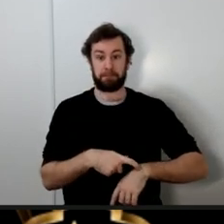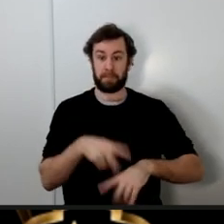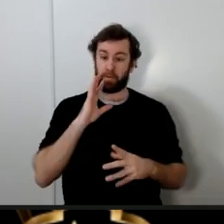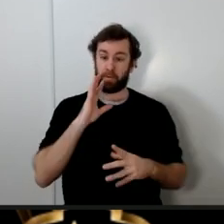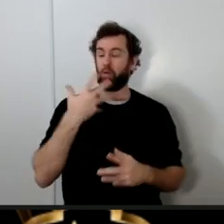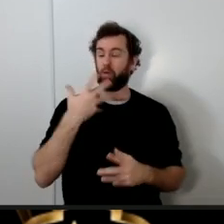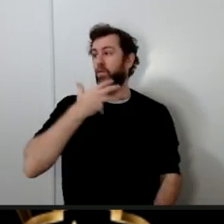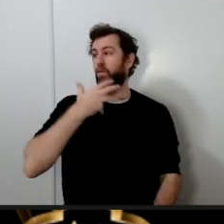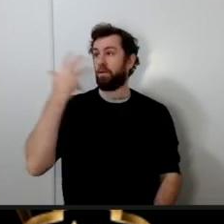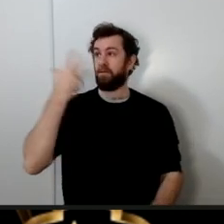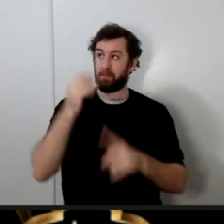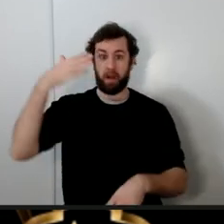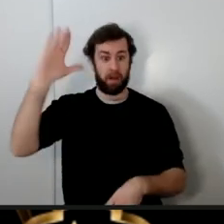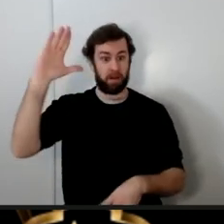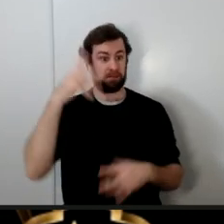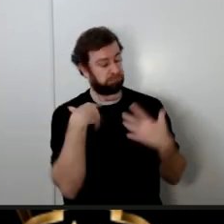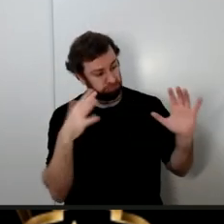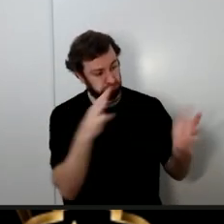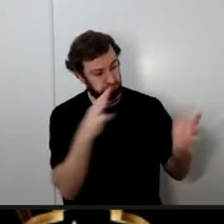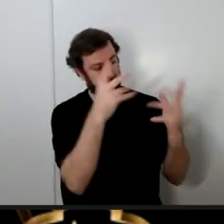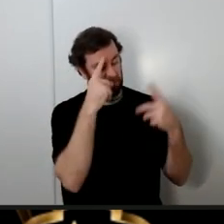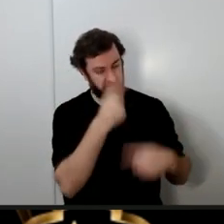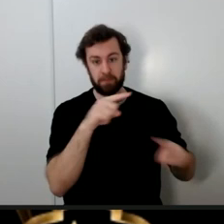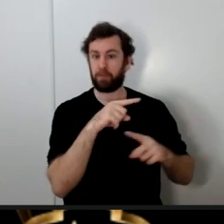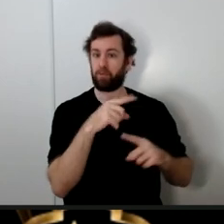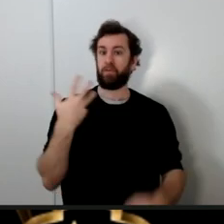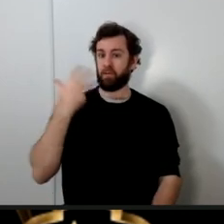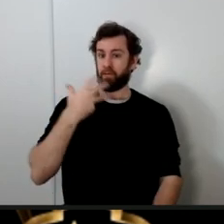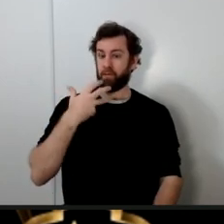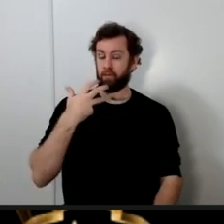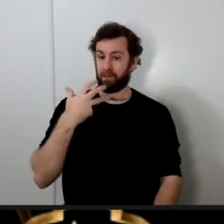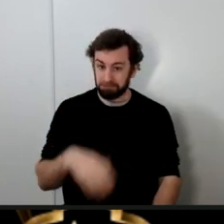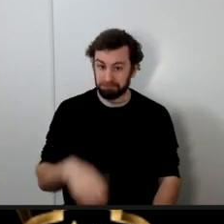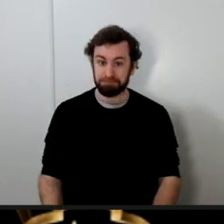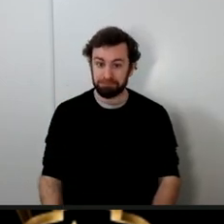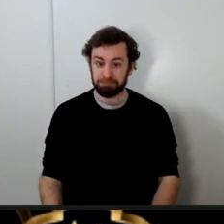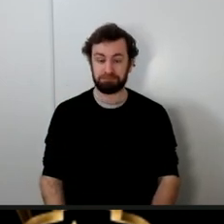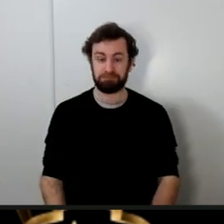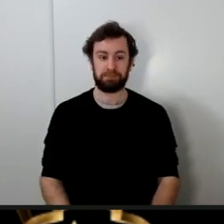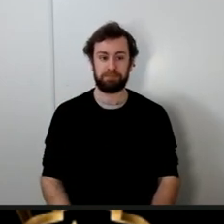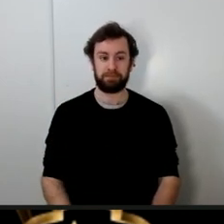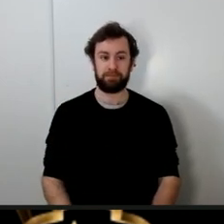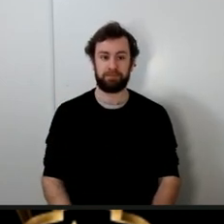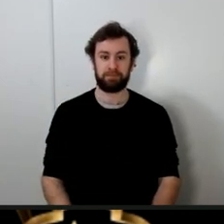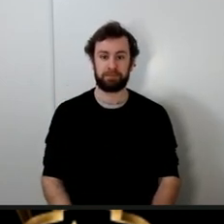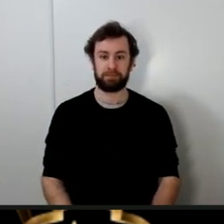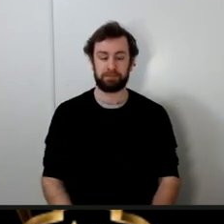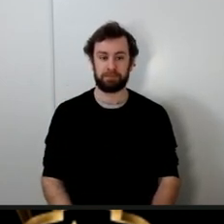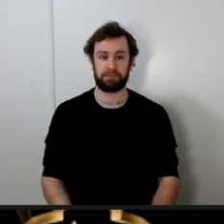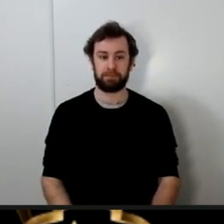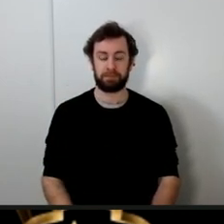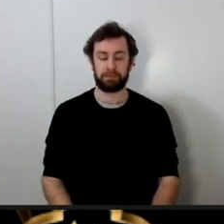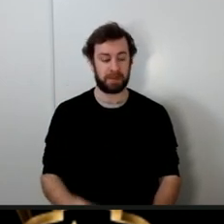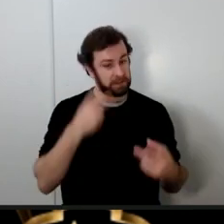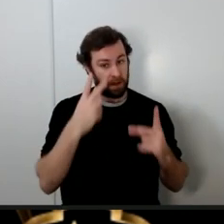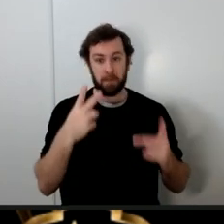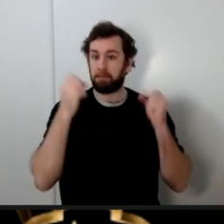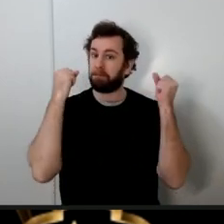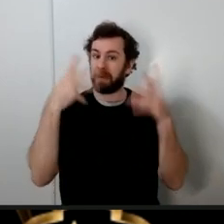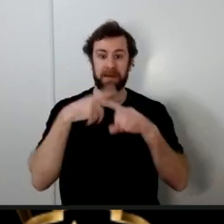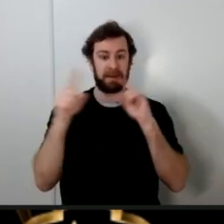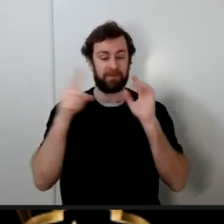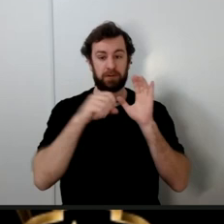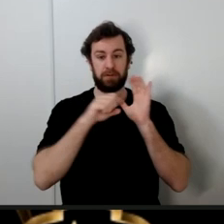the Almighty God in the Holy Quran for the children of Israel and they saw many many signs they saw